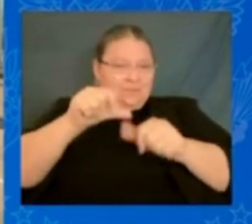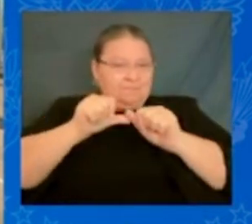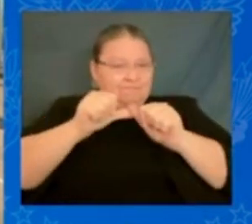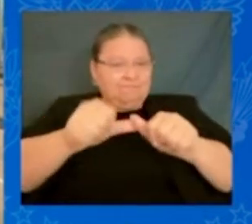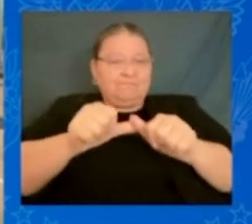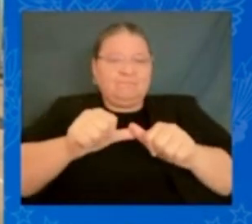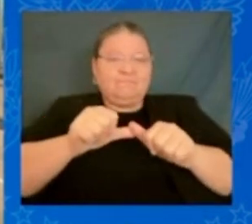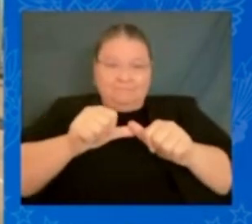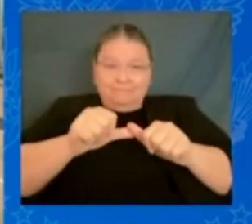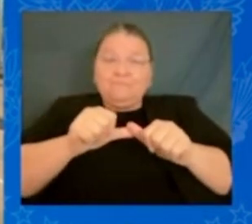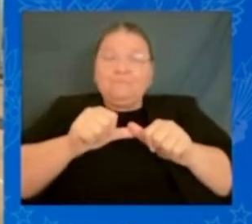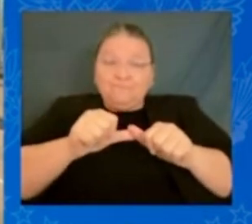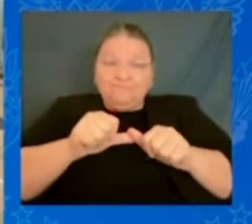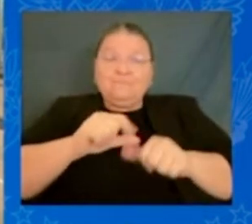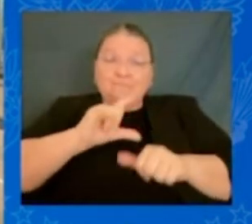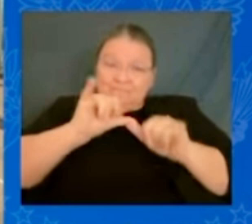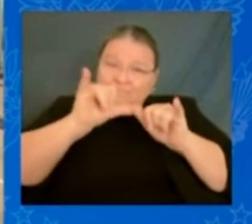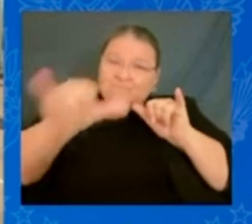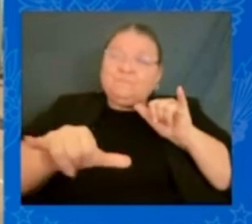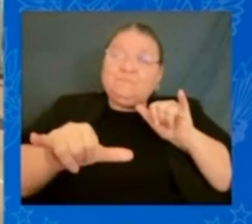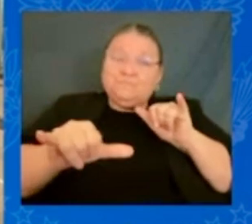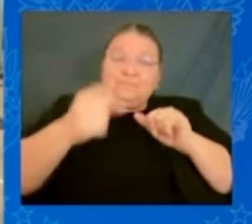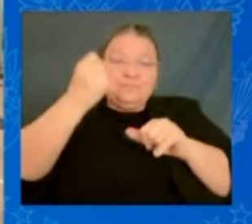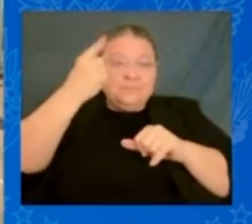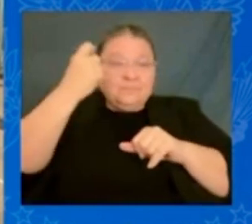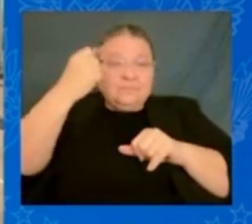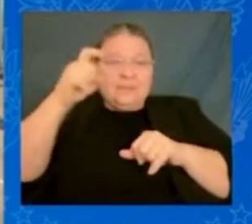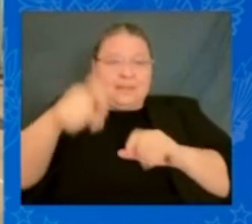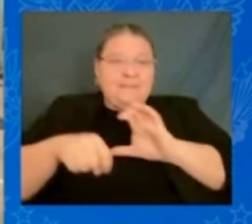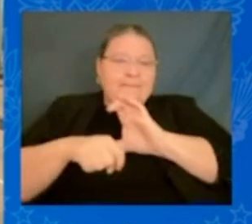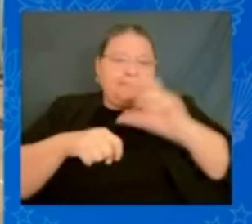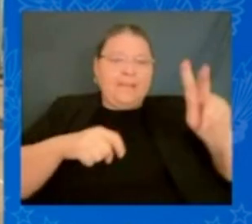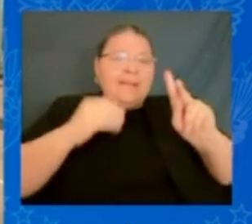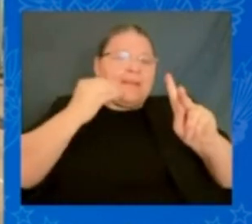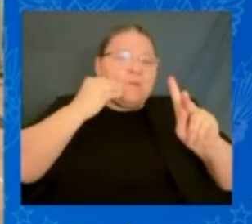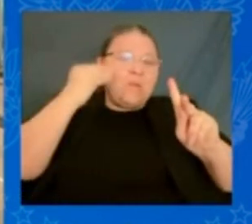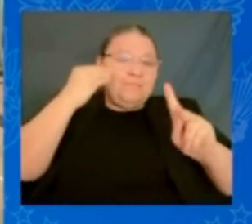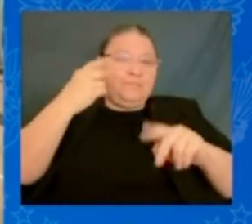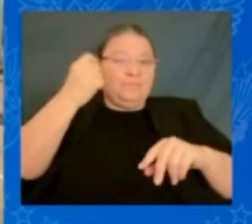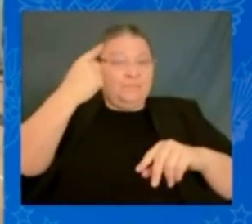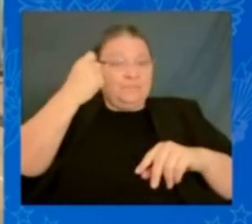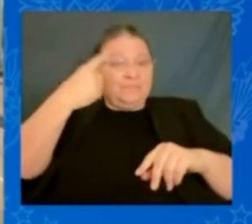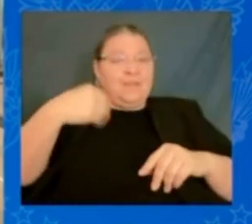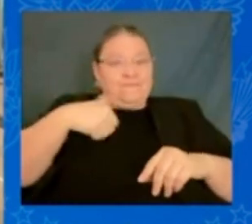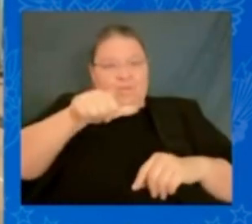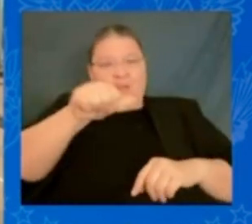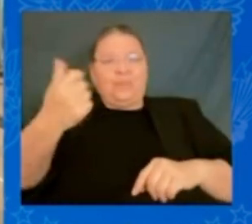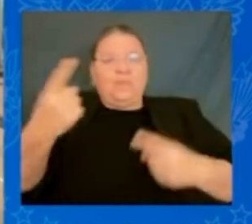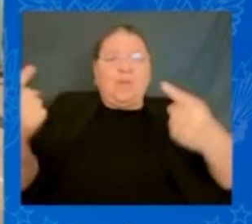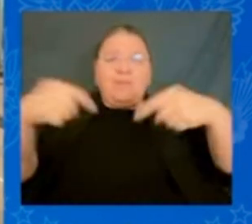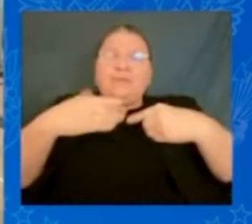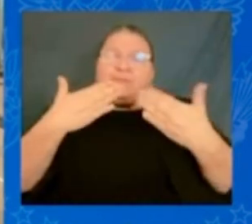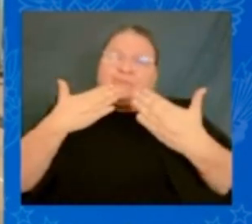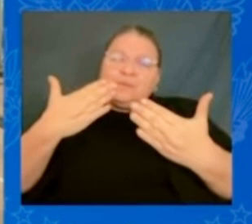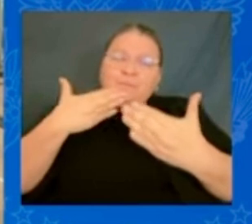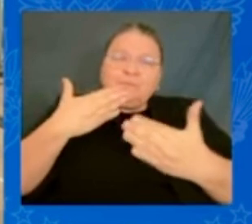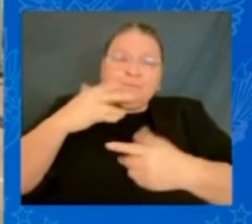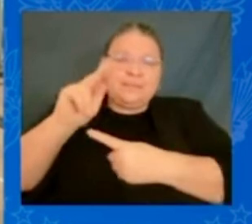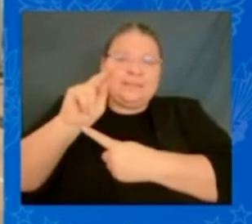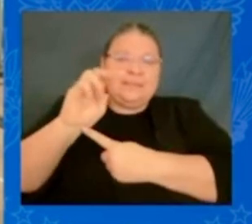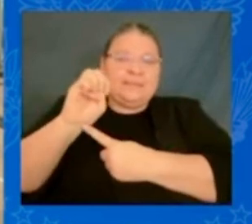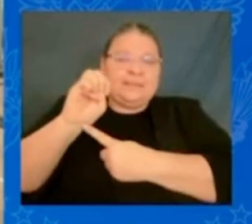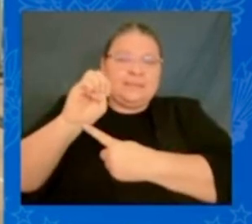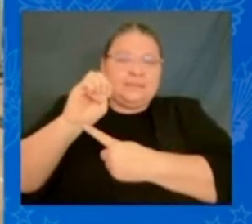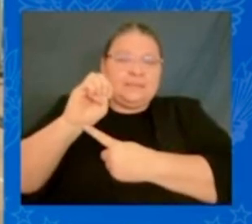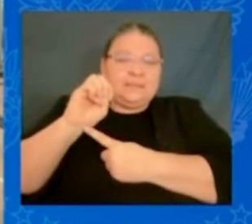coming, too. So, anyway, thank you very much, Keisha. And, folks, you know, last time I was here, my daughter